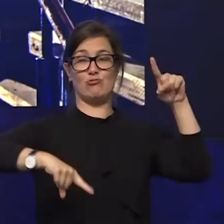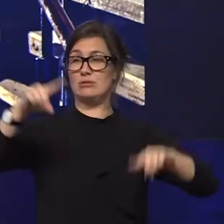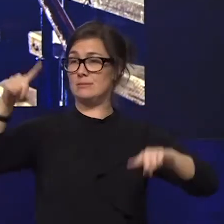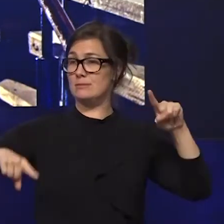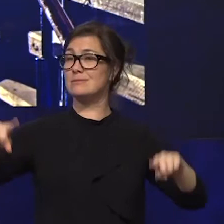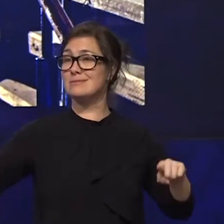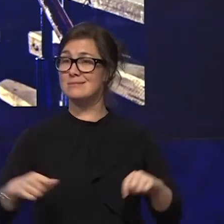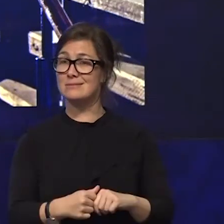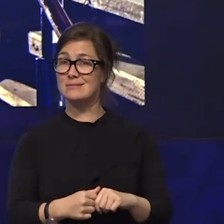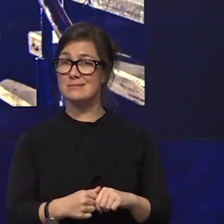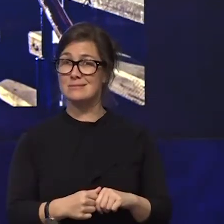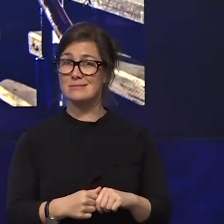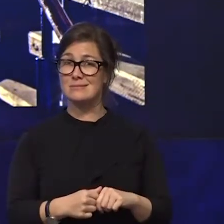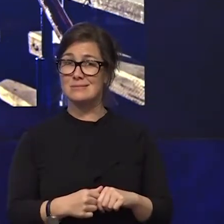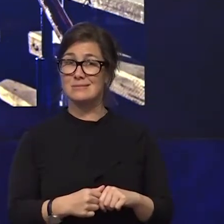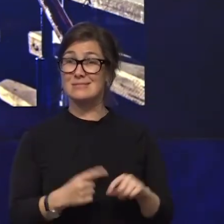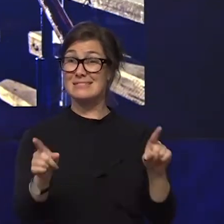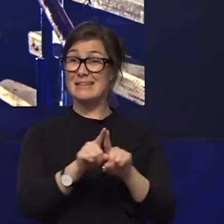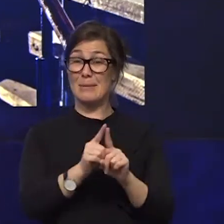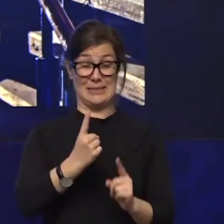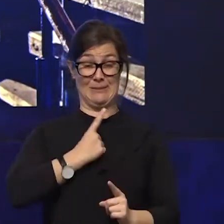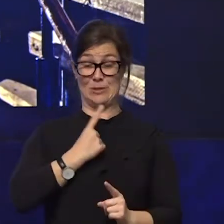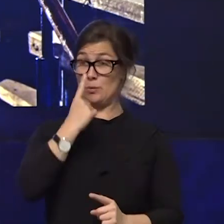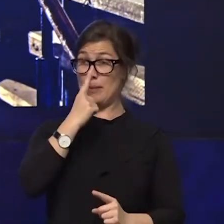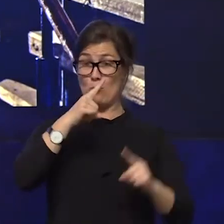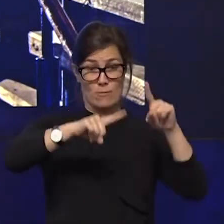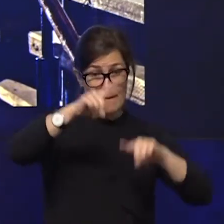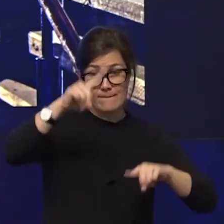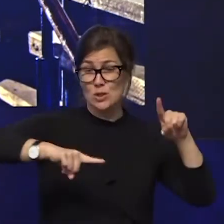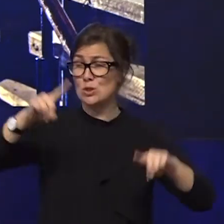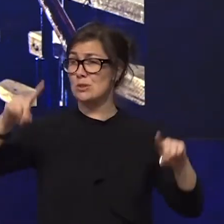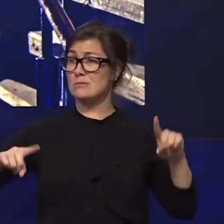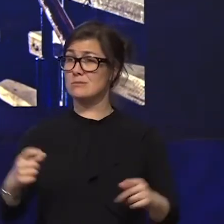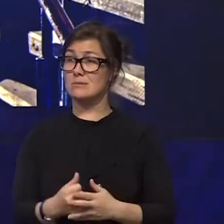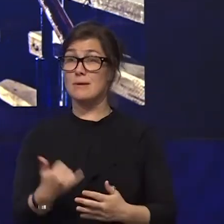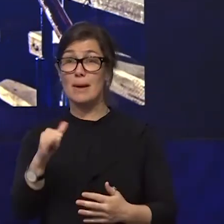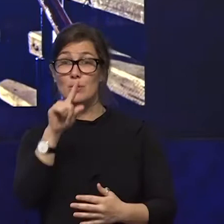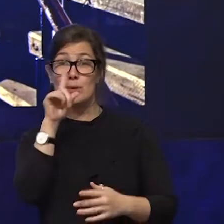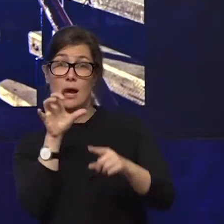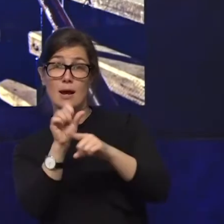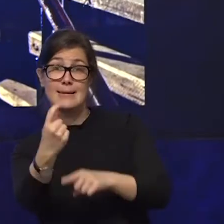as rich as we are individuals and although we may not see it